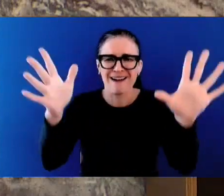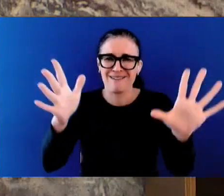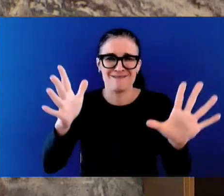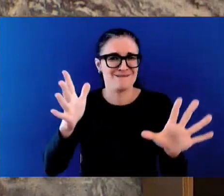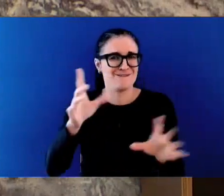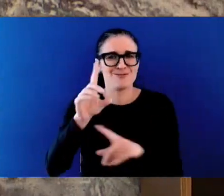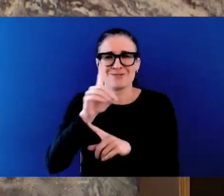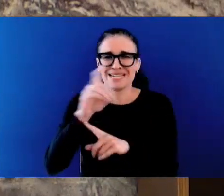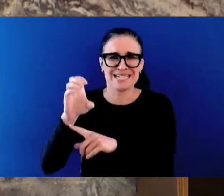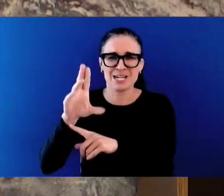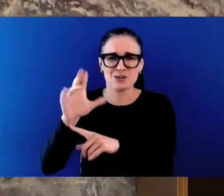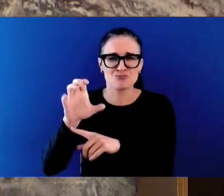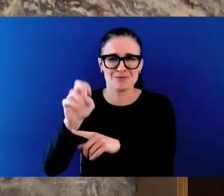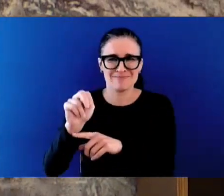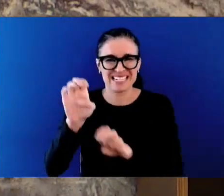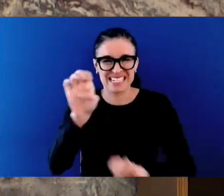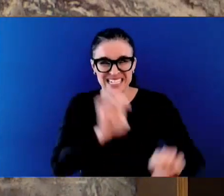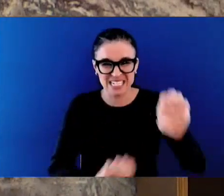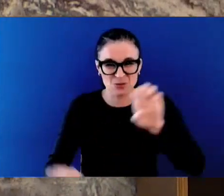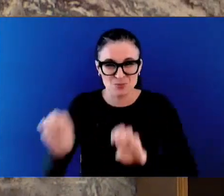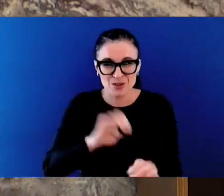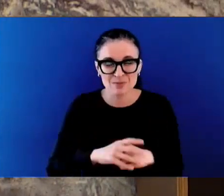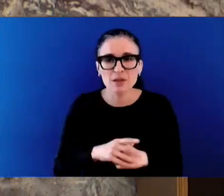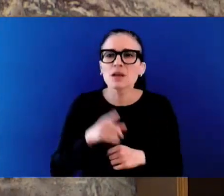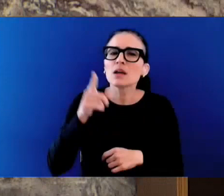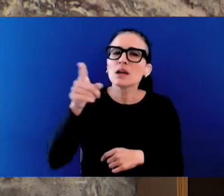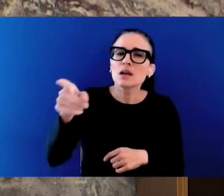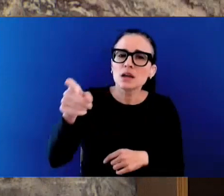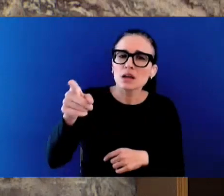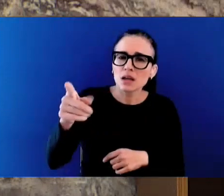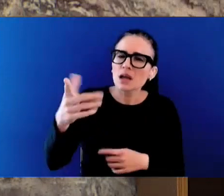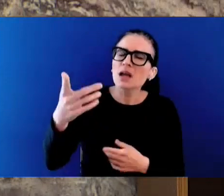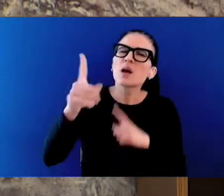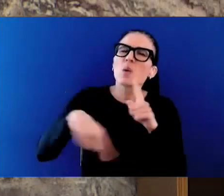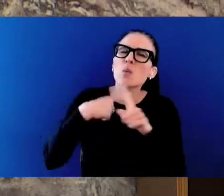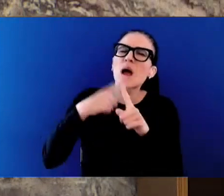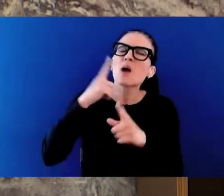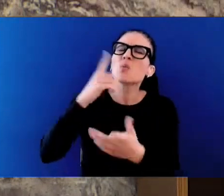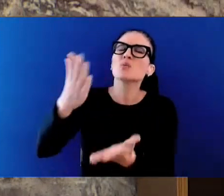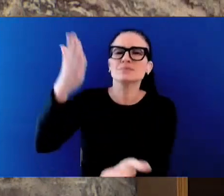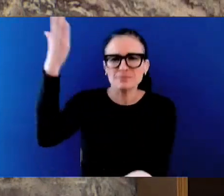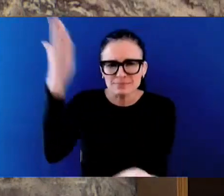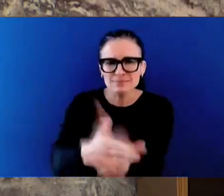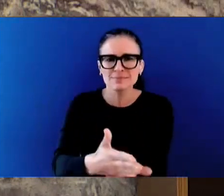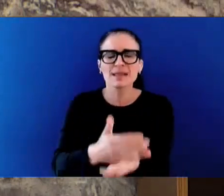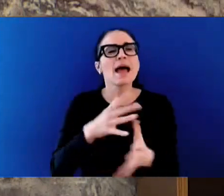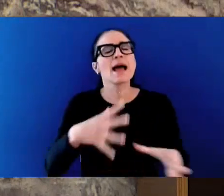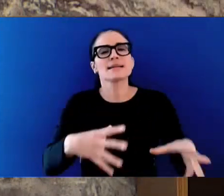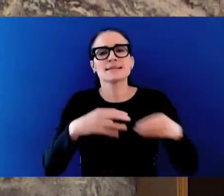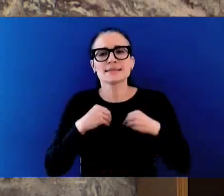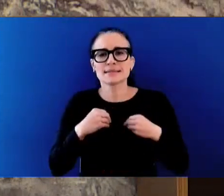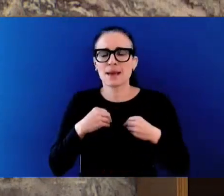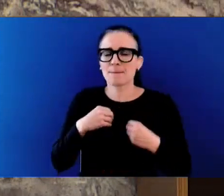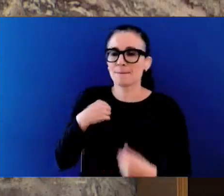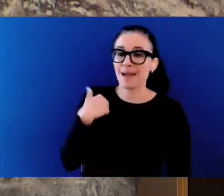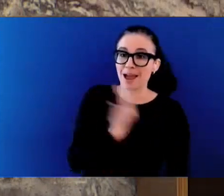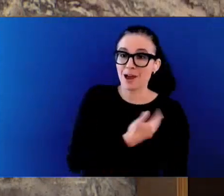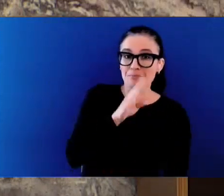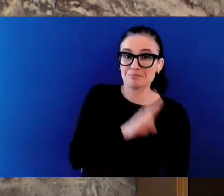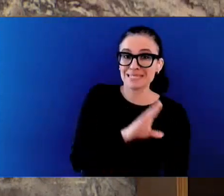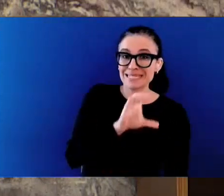his Decrim Caucus and adopt BC United's plan to scrap his failed decriminalization disaster?